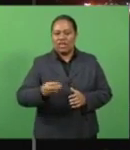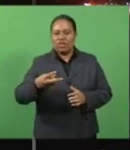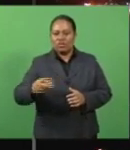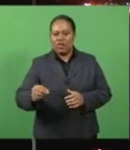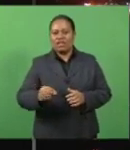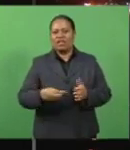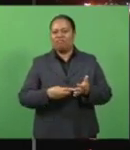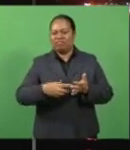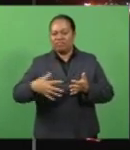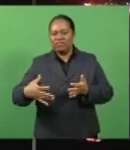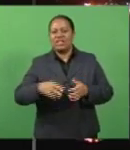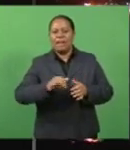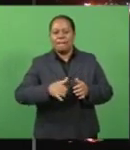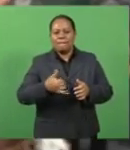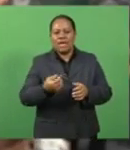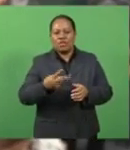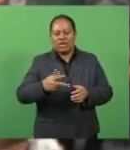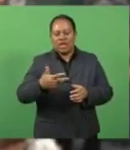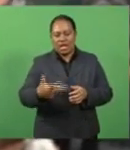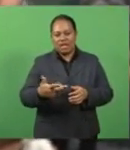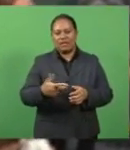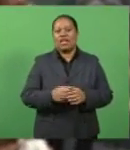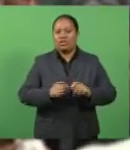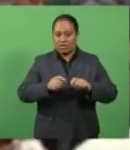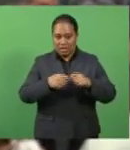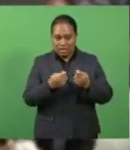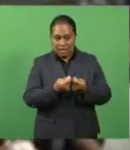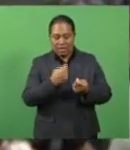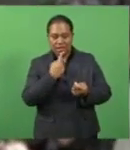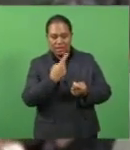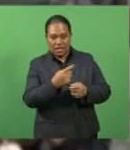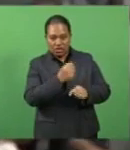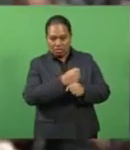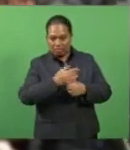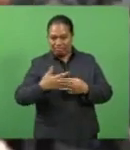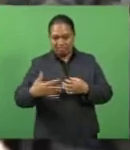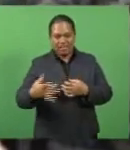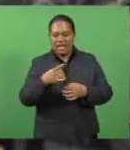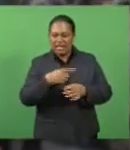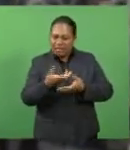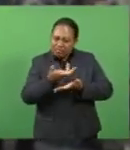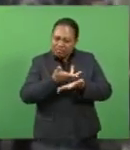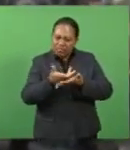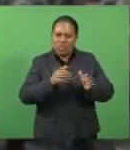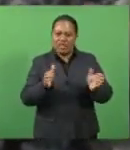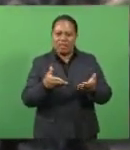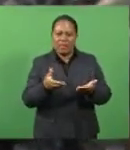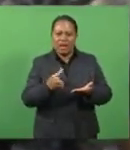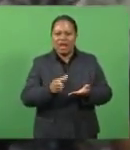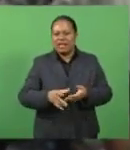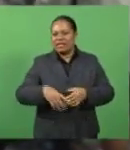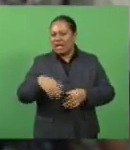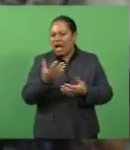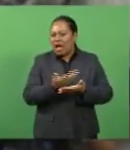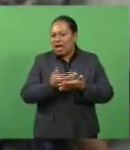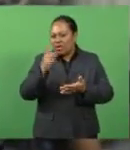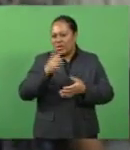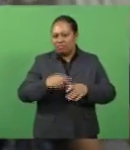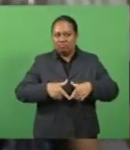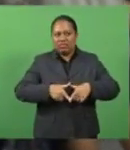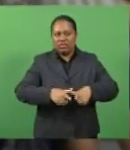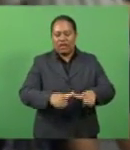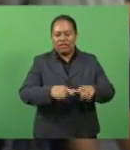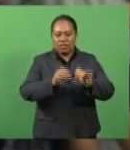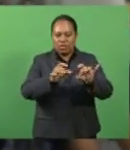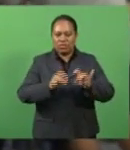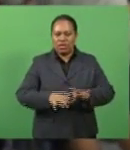Premiership on May 28th. Warriors CEO Cameron George says he has consulted with the players on the possibility of travelling to Australia